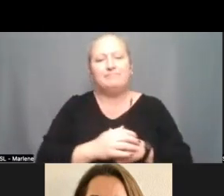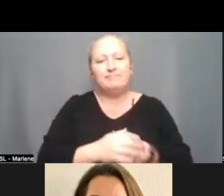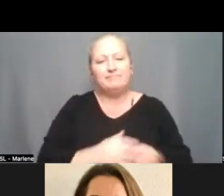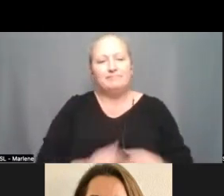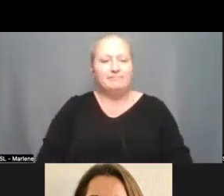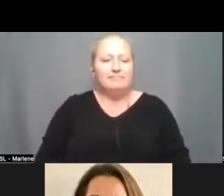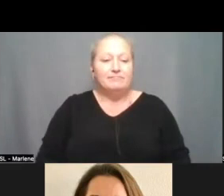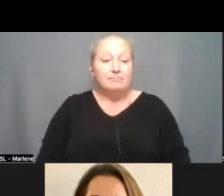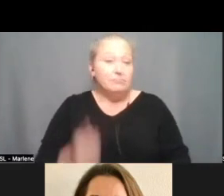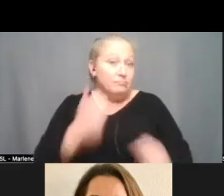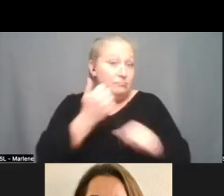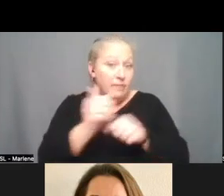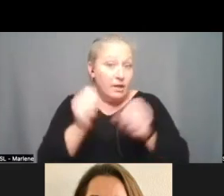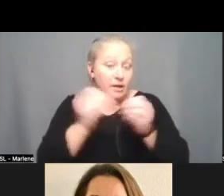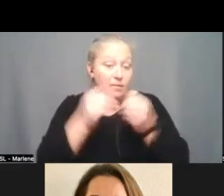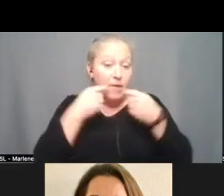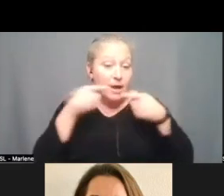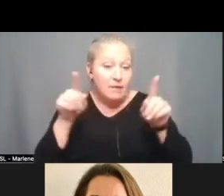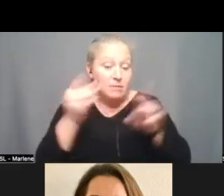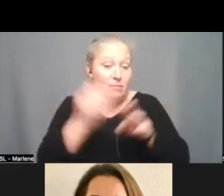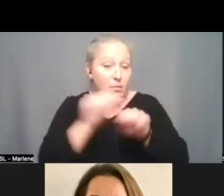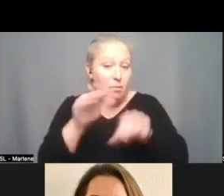Are there any more announcements before we move on?